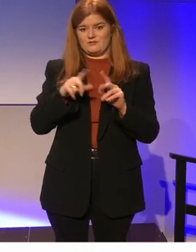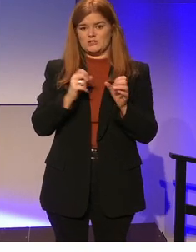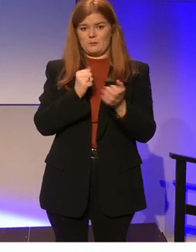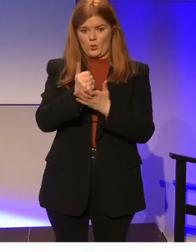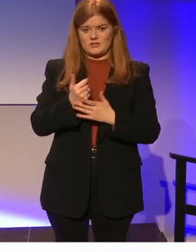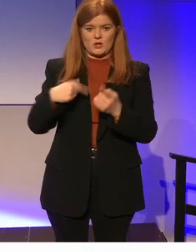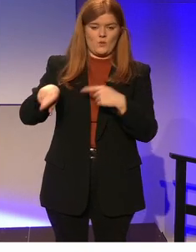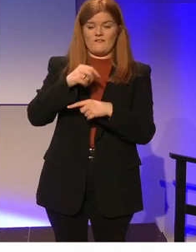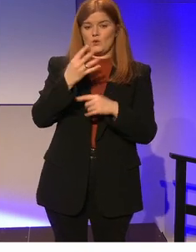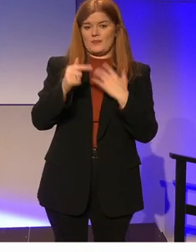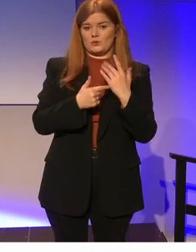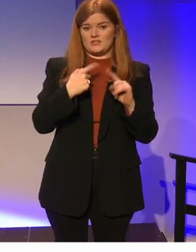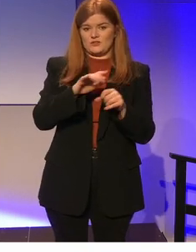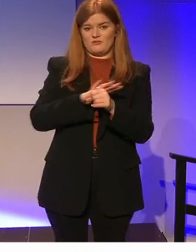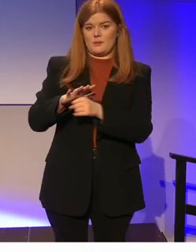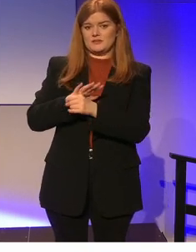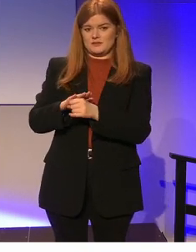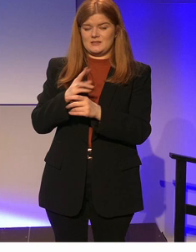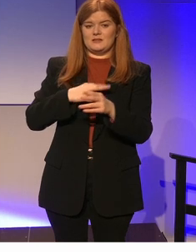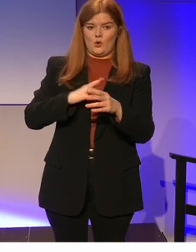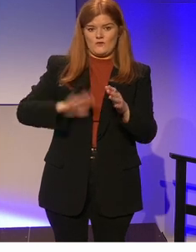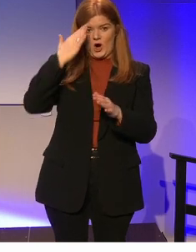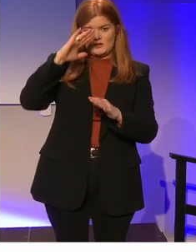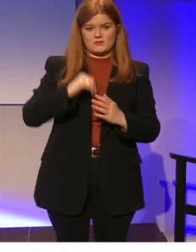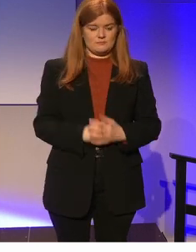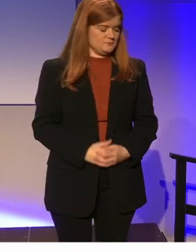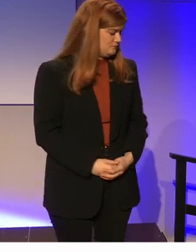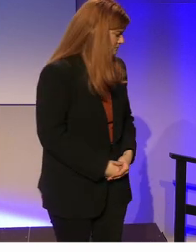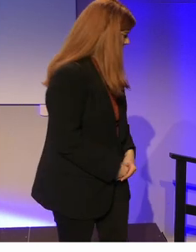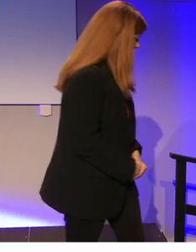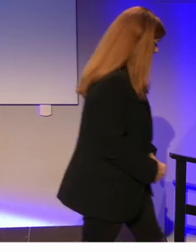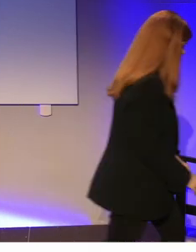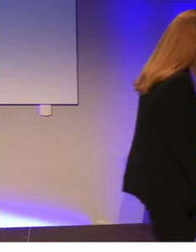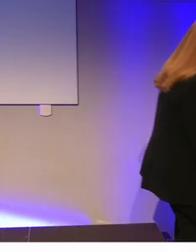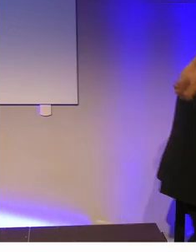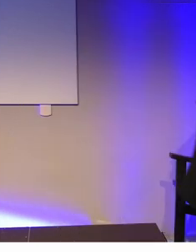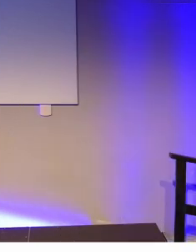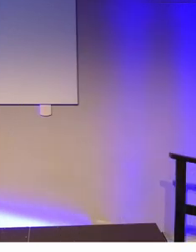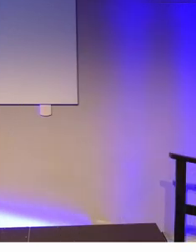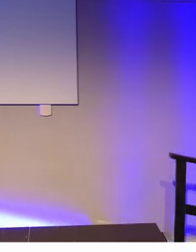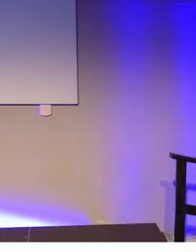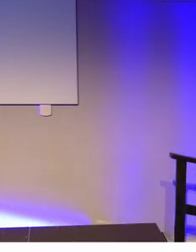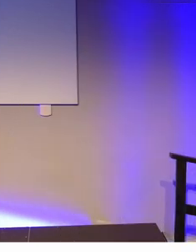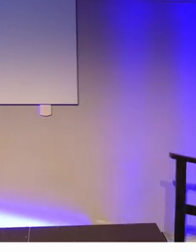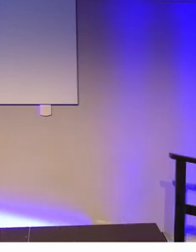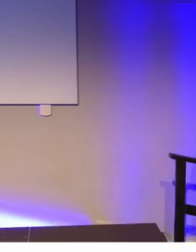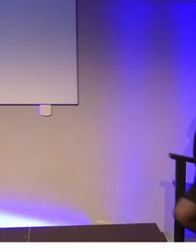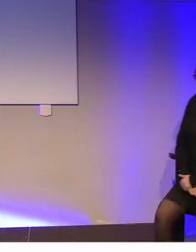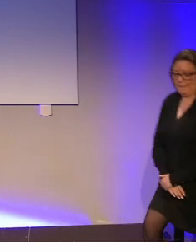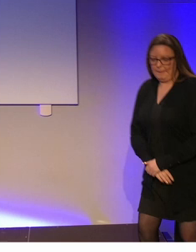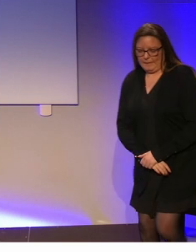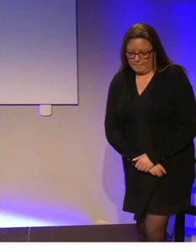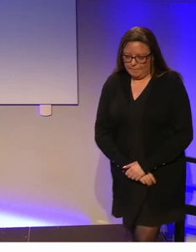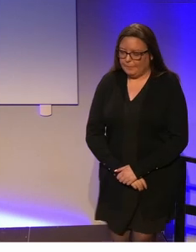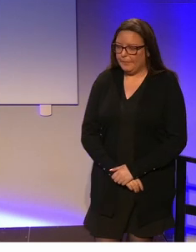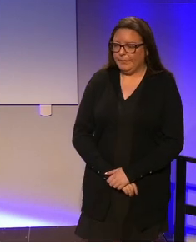supports in over 4,000 settings nationally. So, again, the appointment of the First Minister